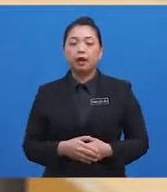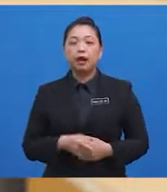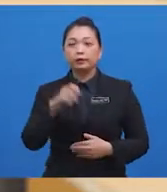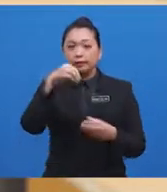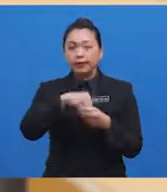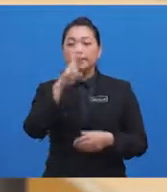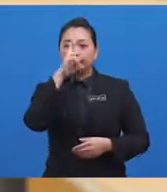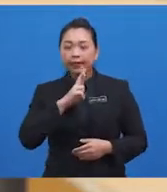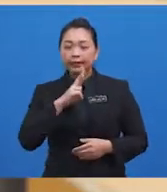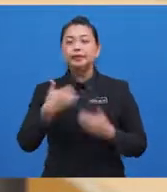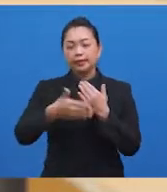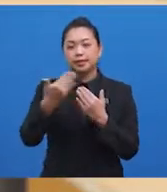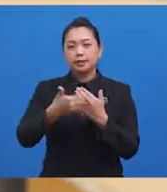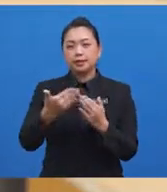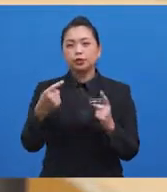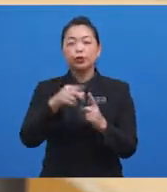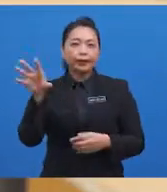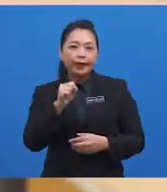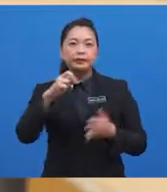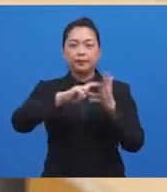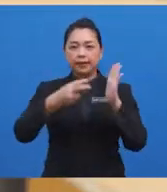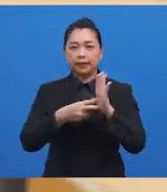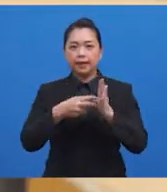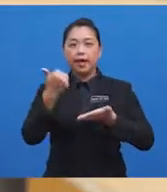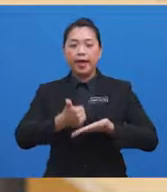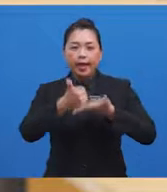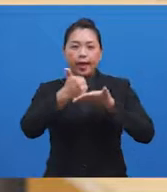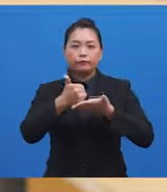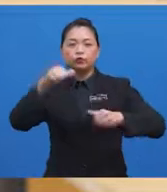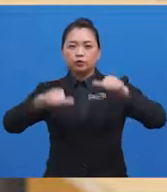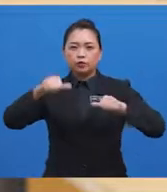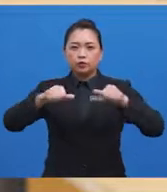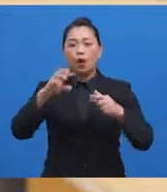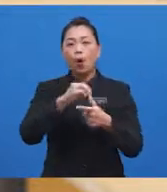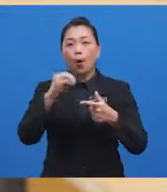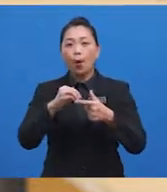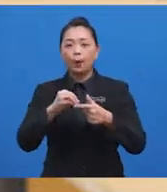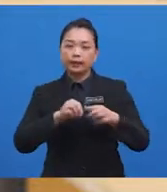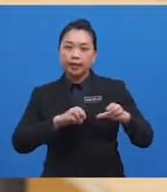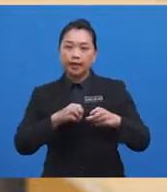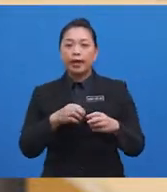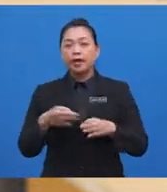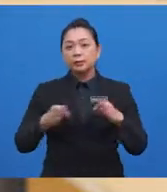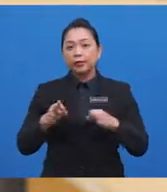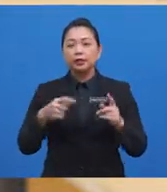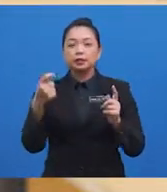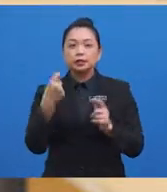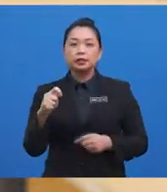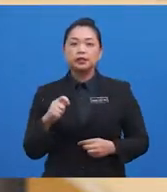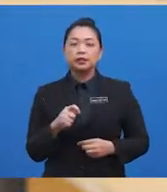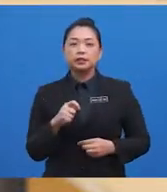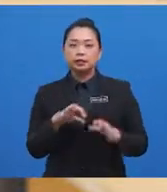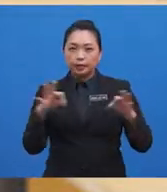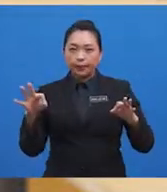are easier to grasp in meaning and help justify or explain the statements in red.